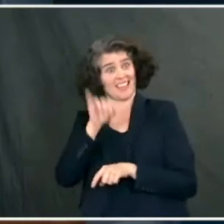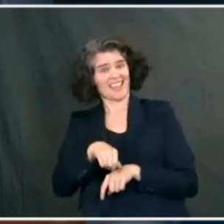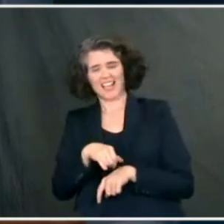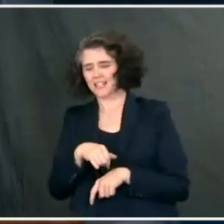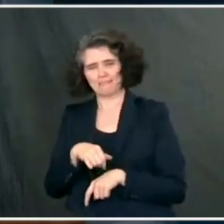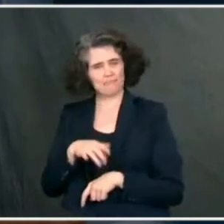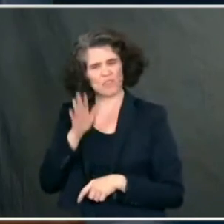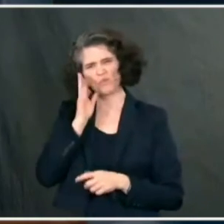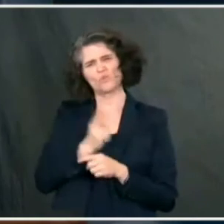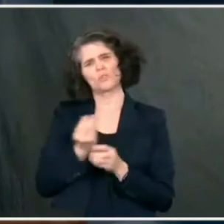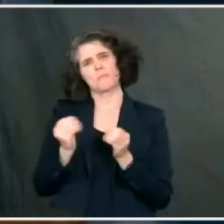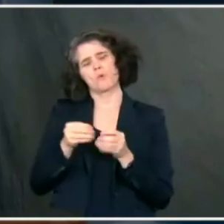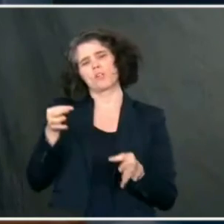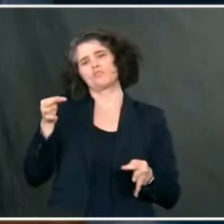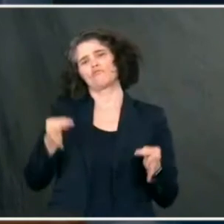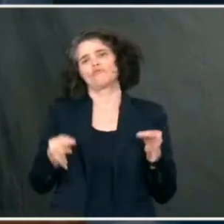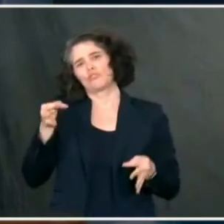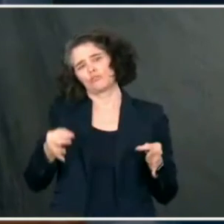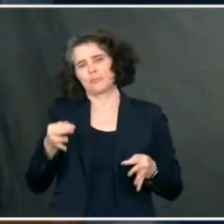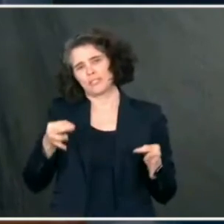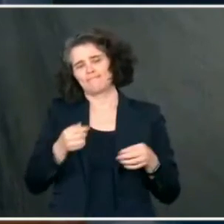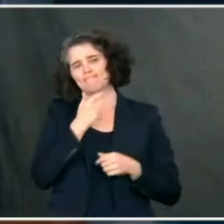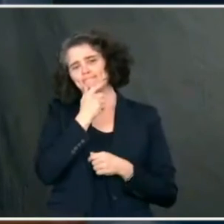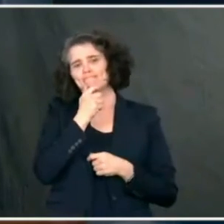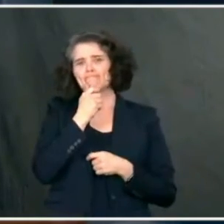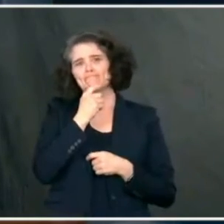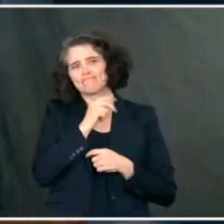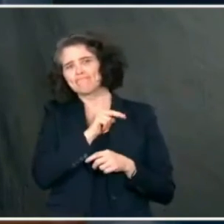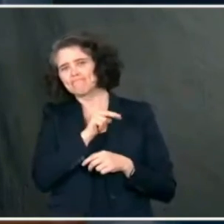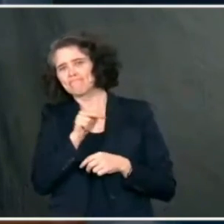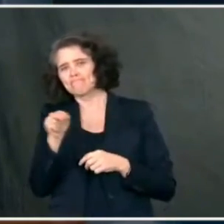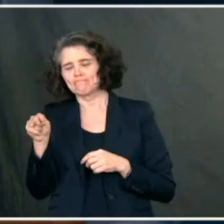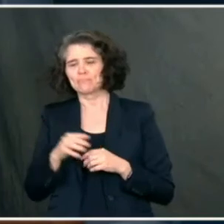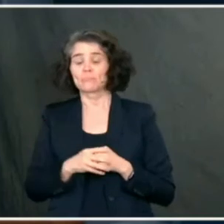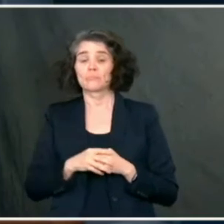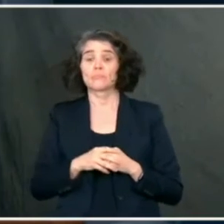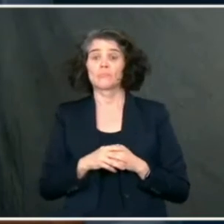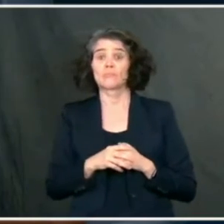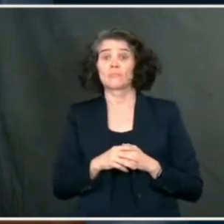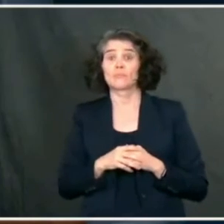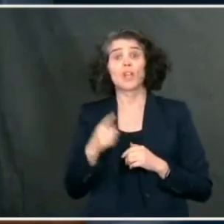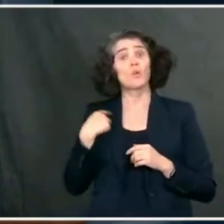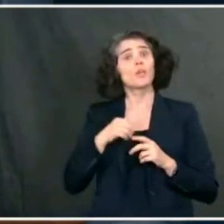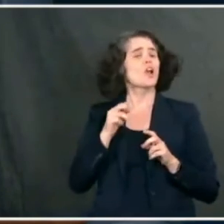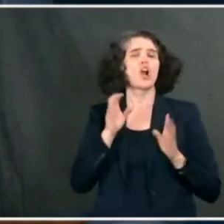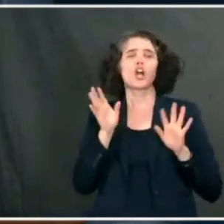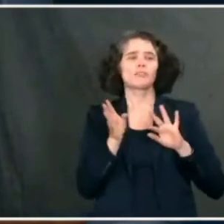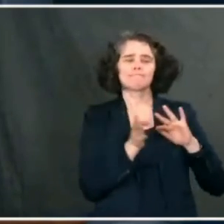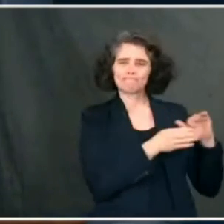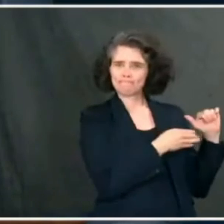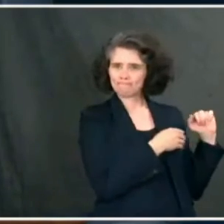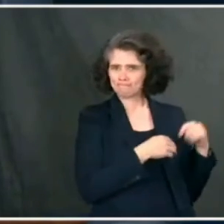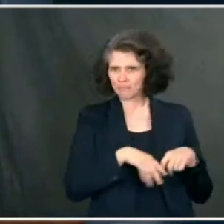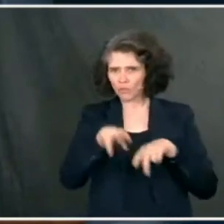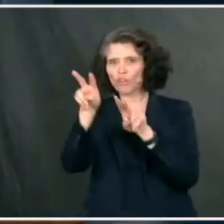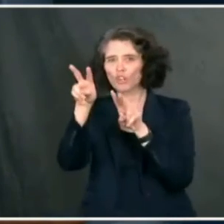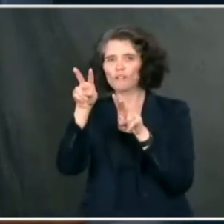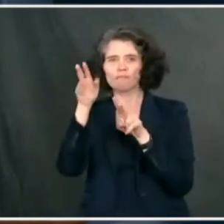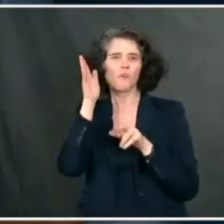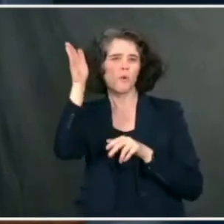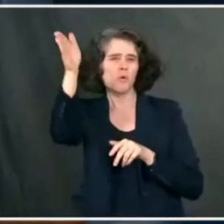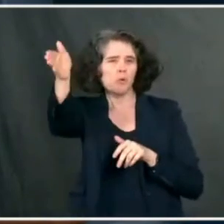judiciously. But we are looking forward. And most important for us and for him is that